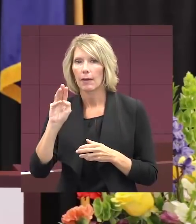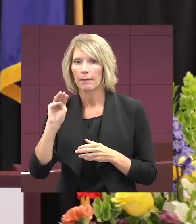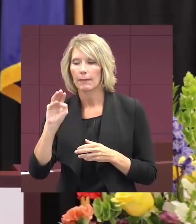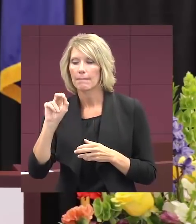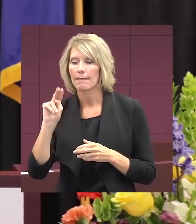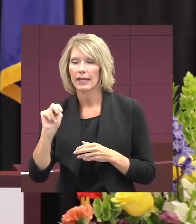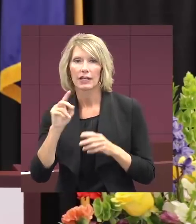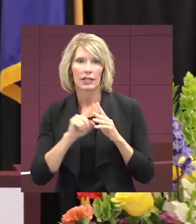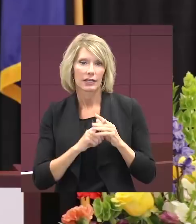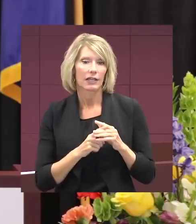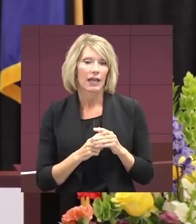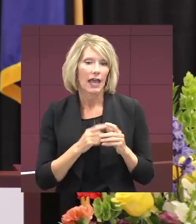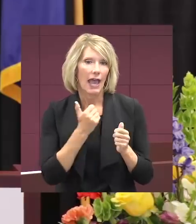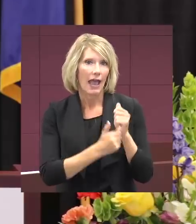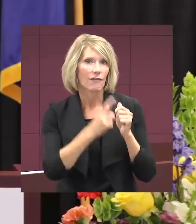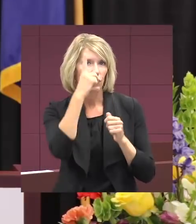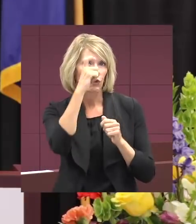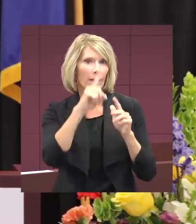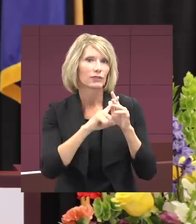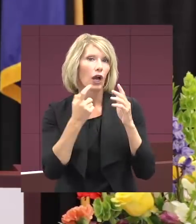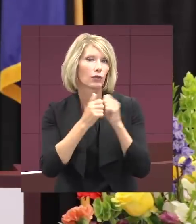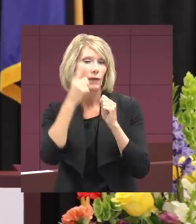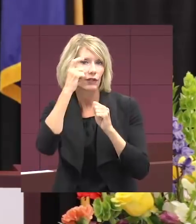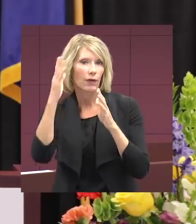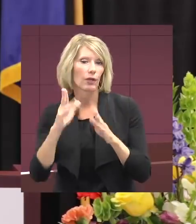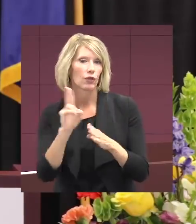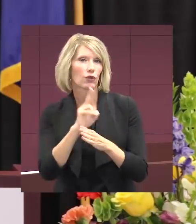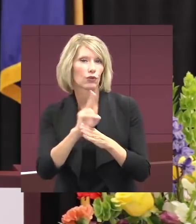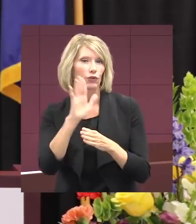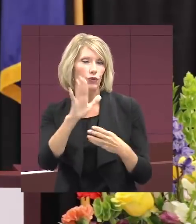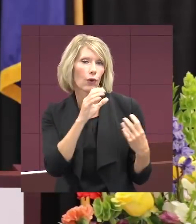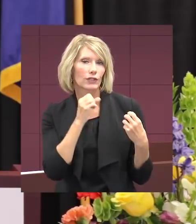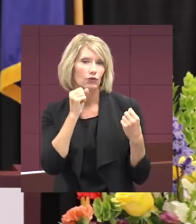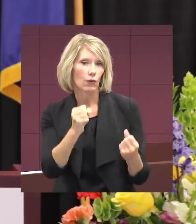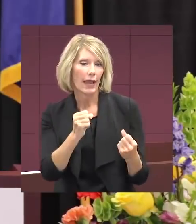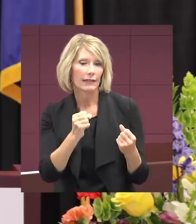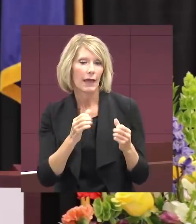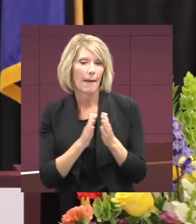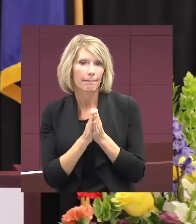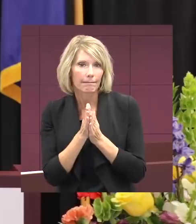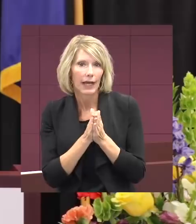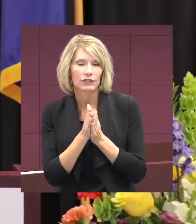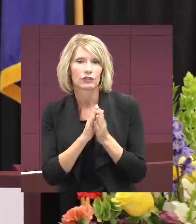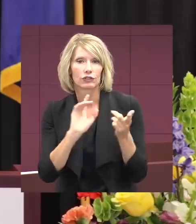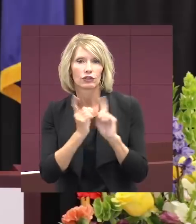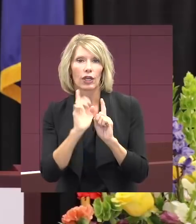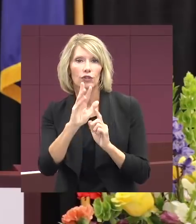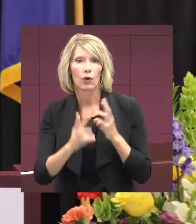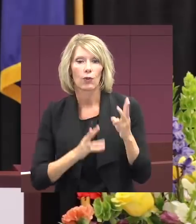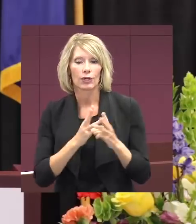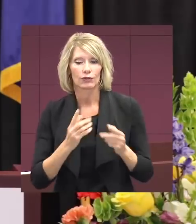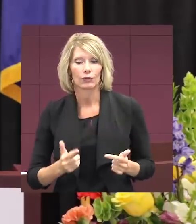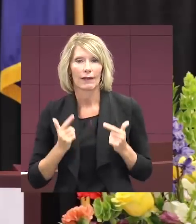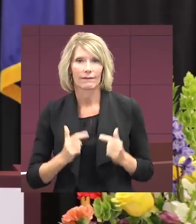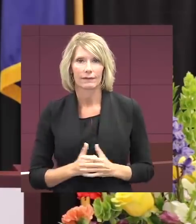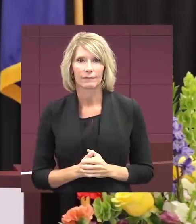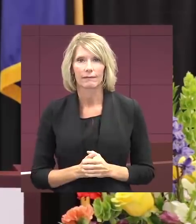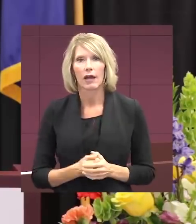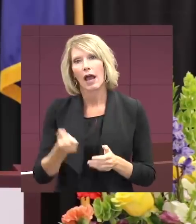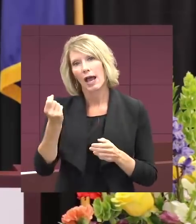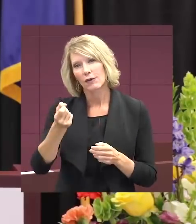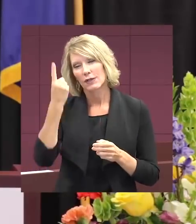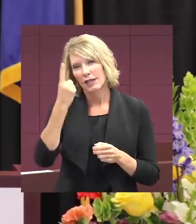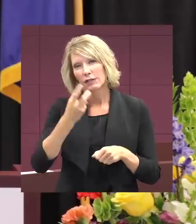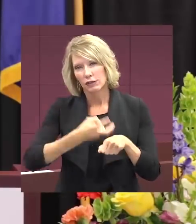starts with a dreamer. Use your strength and your passion to change the world in which you live. Understand, students, tough